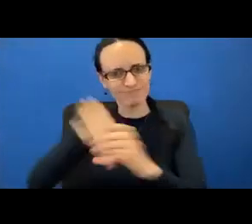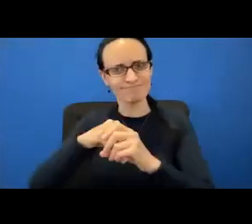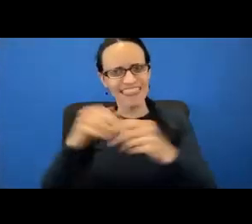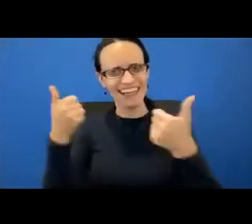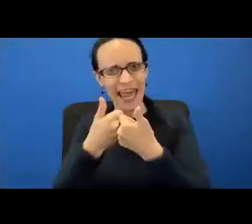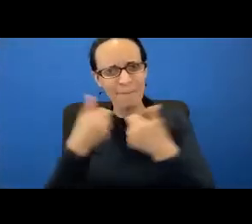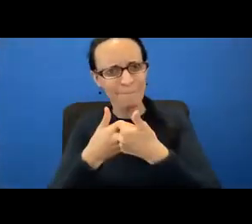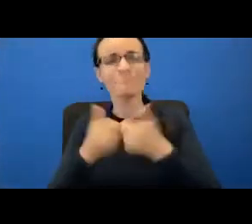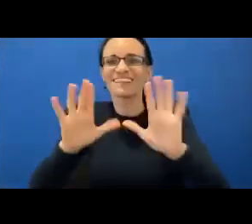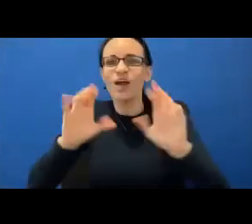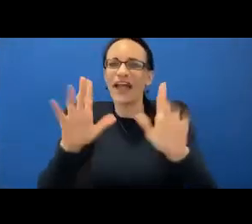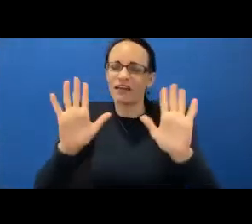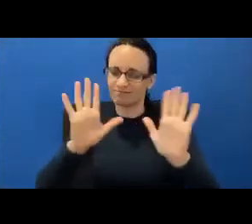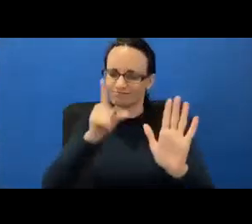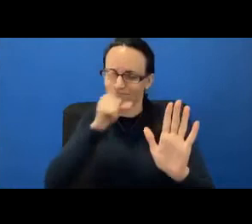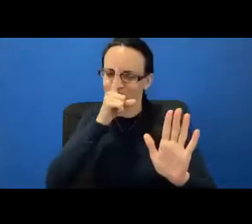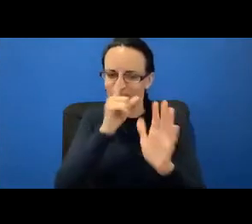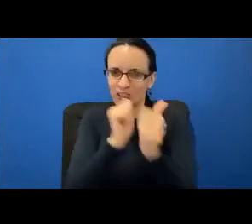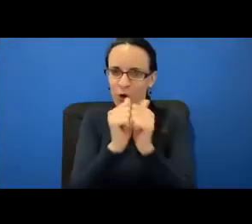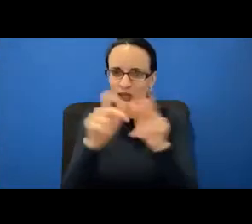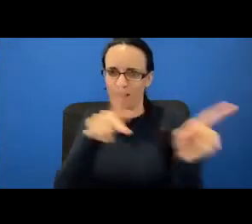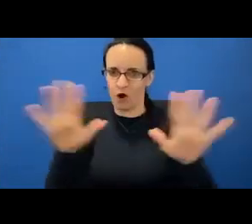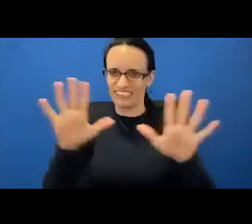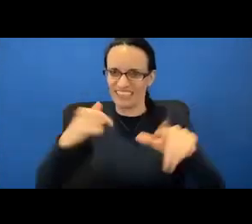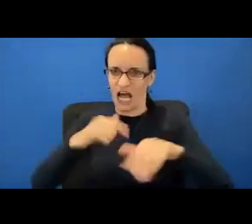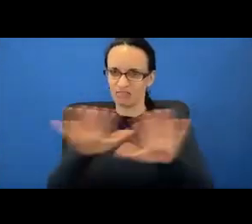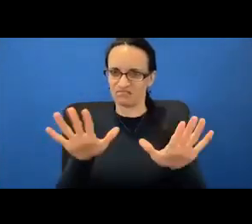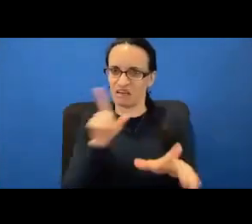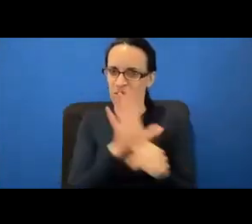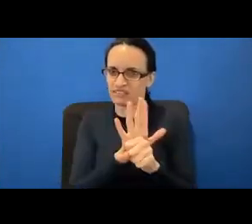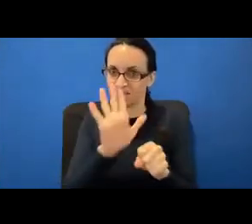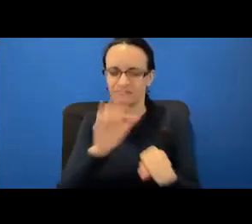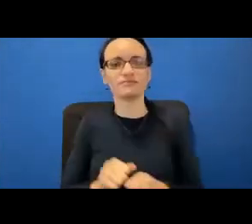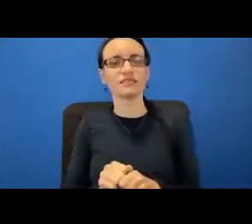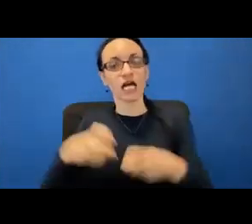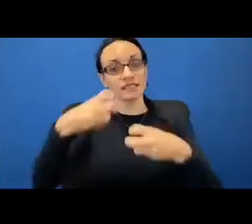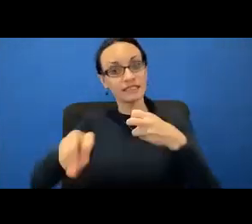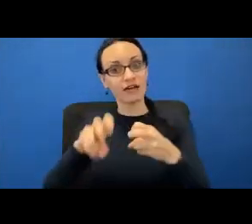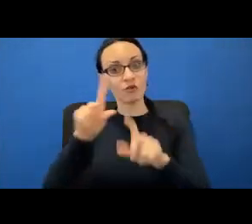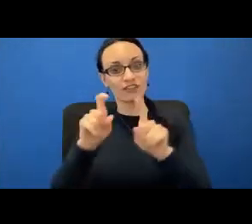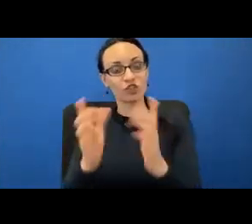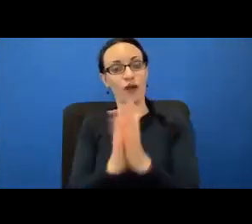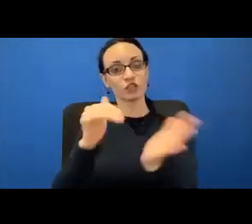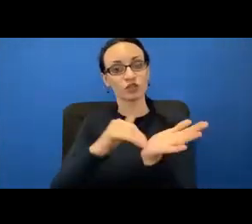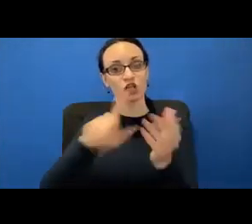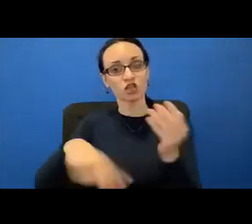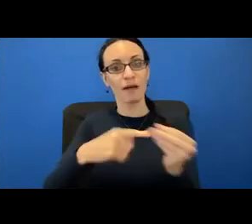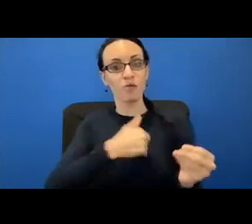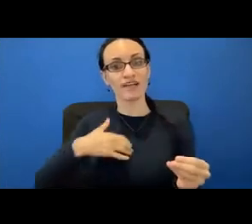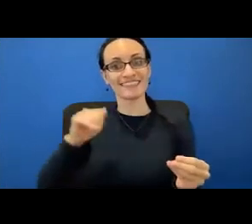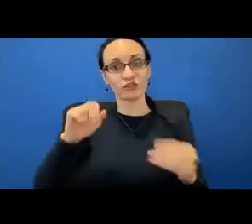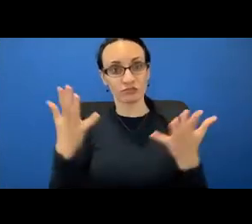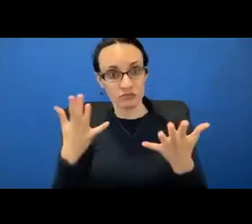All right, no more sports metaphors. I promise. Here are the top questions to ask your doctor about breast cancer. Number one,